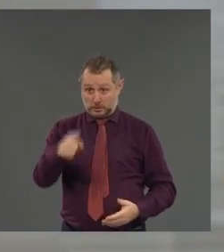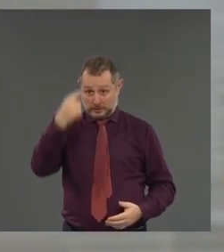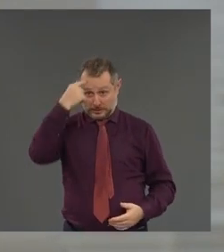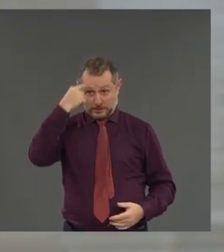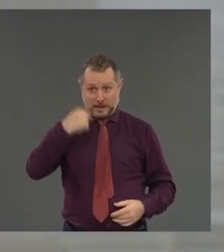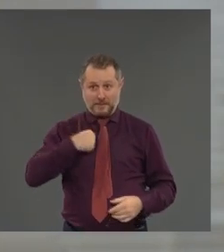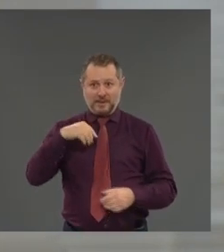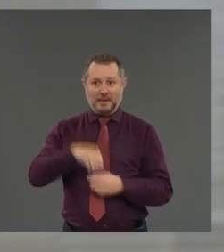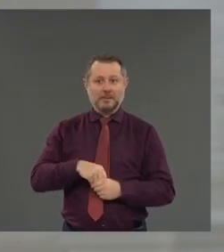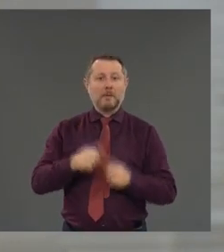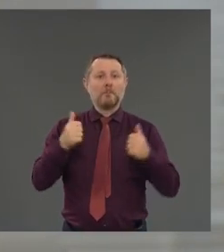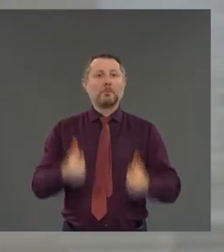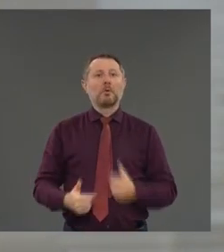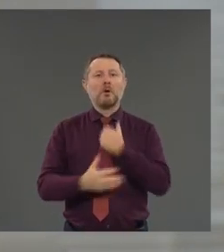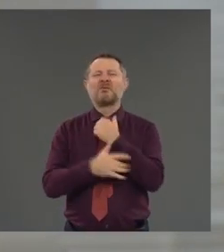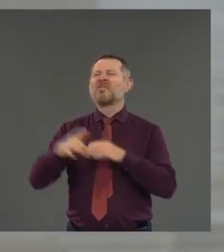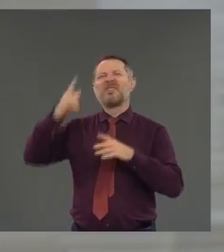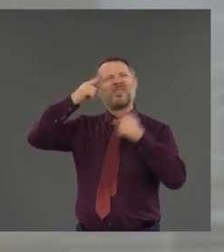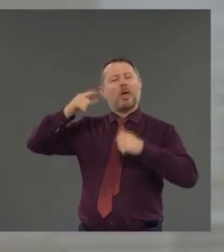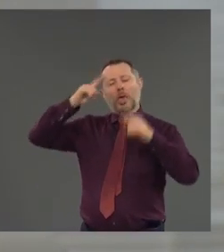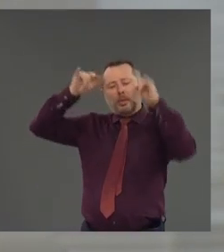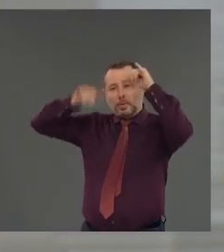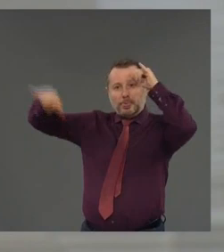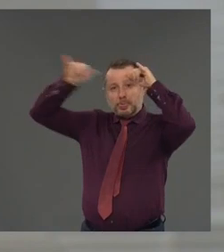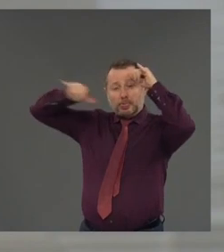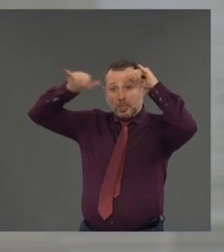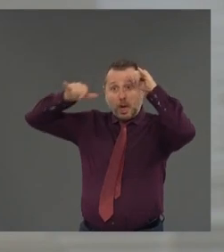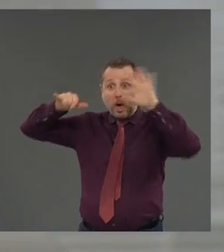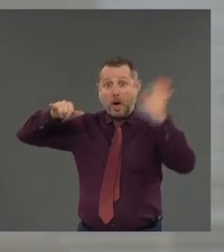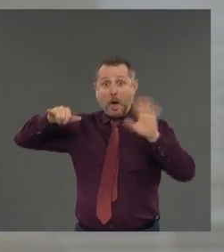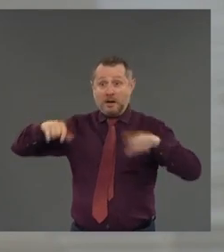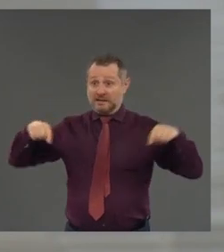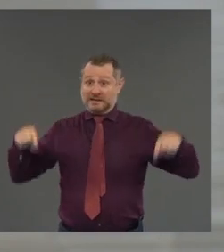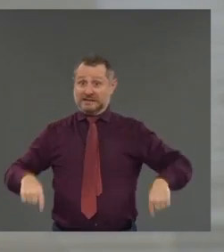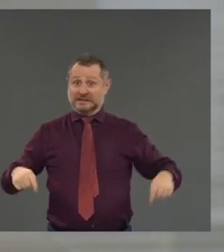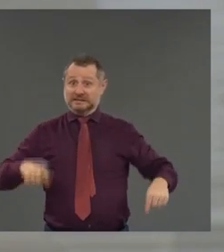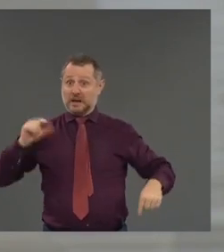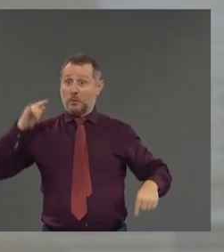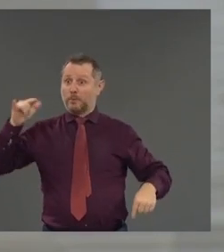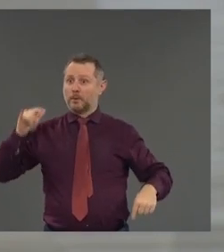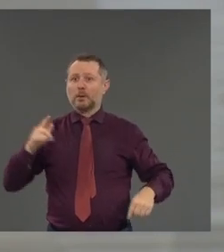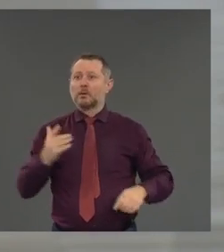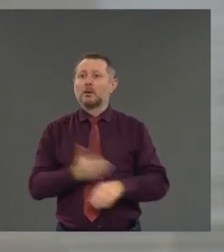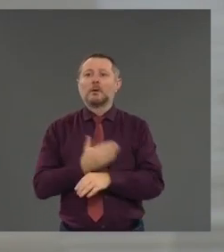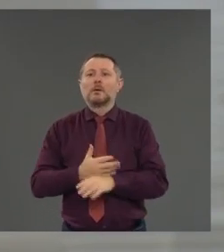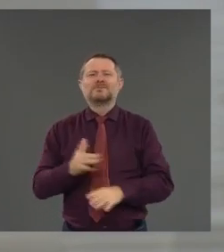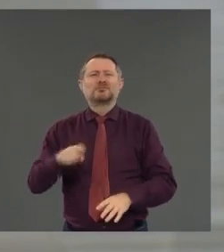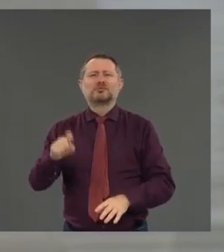decades and decades ago. This is long overdue. LaGuardia was an embarrassment.